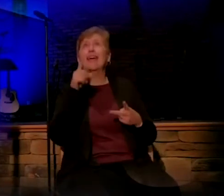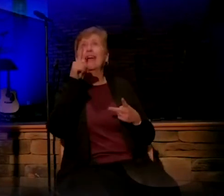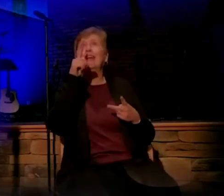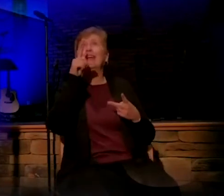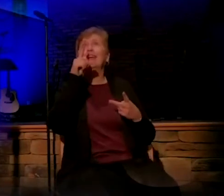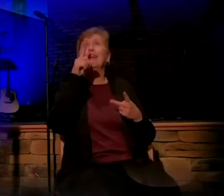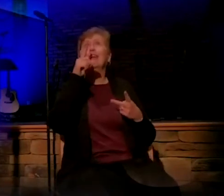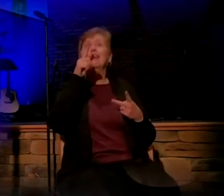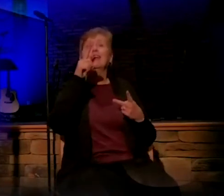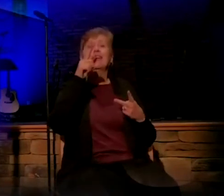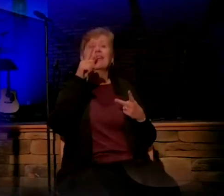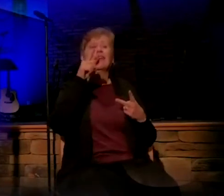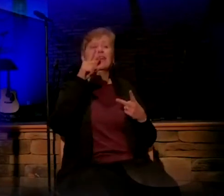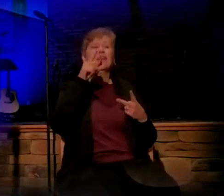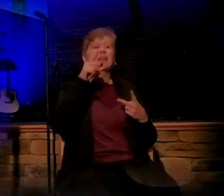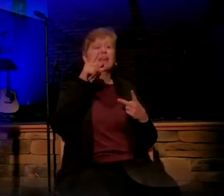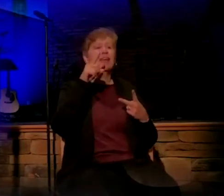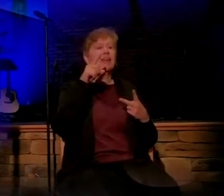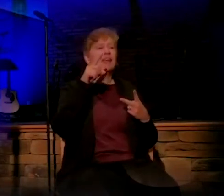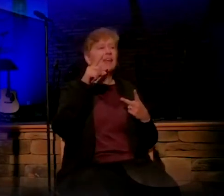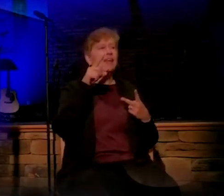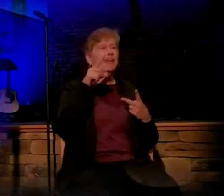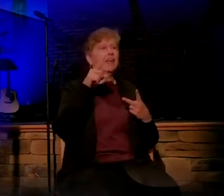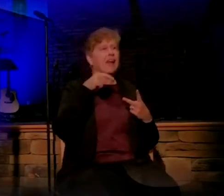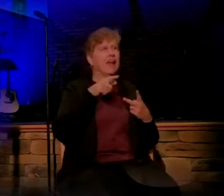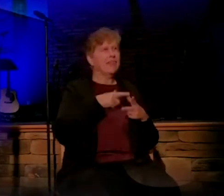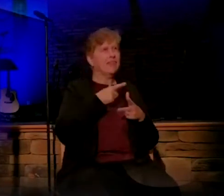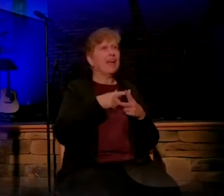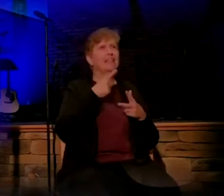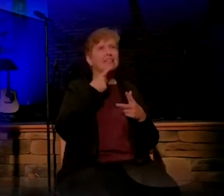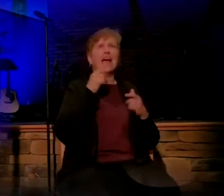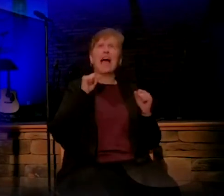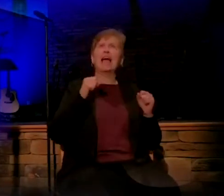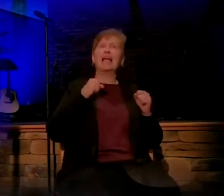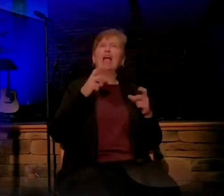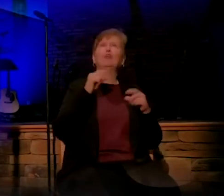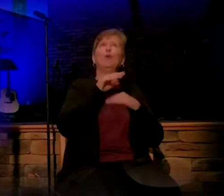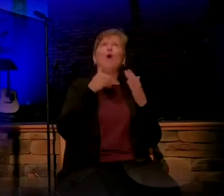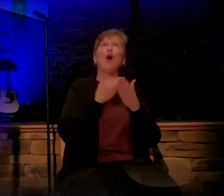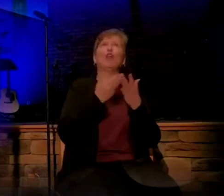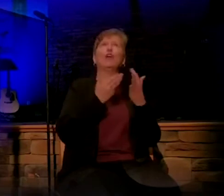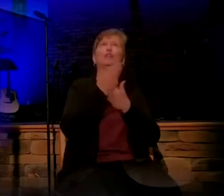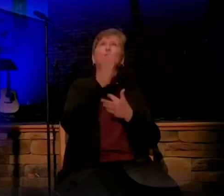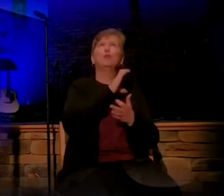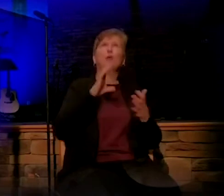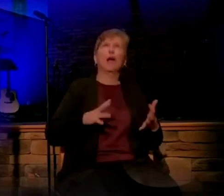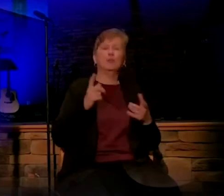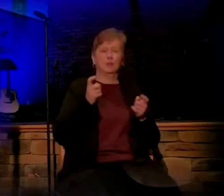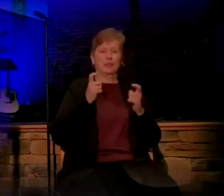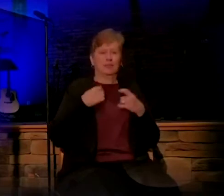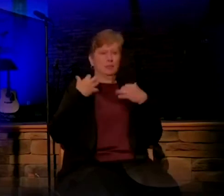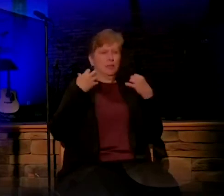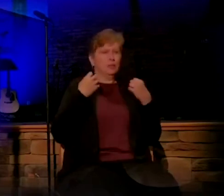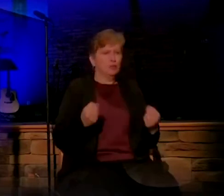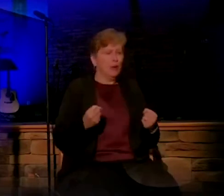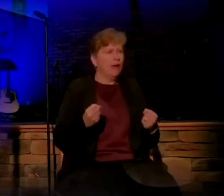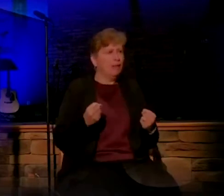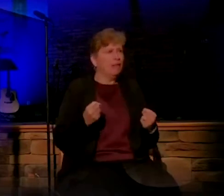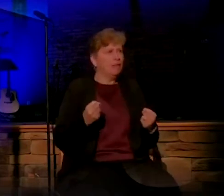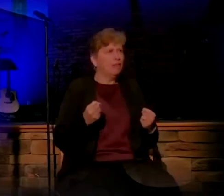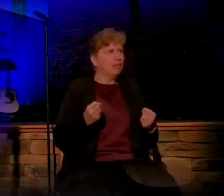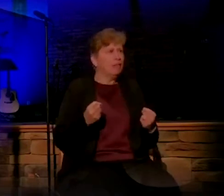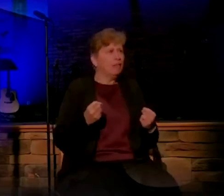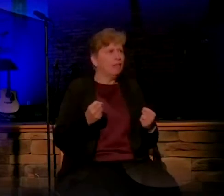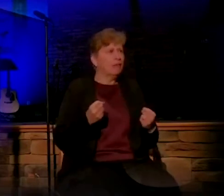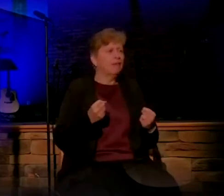I can do all things through Christ who strengthens me. Humble yourself.